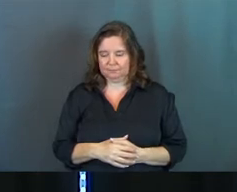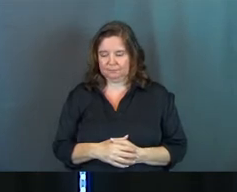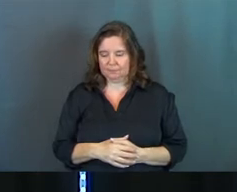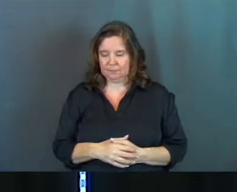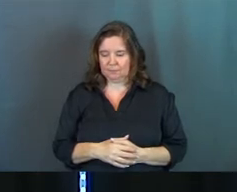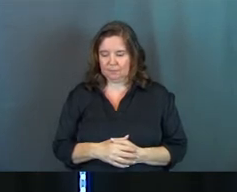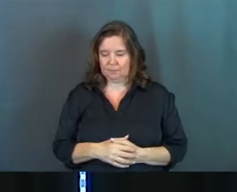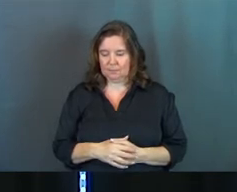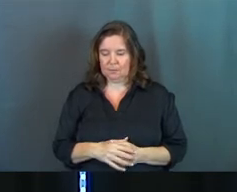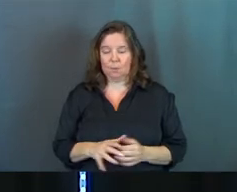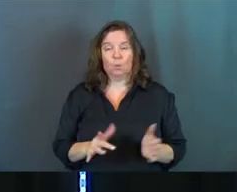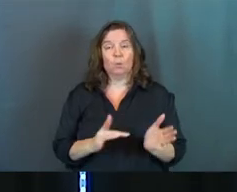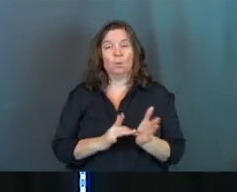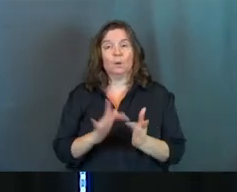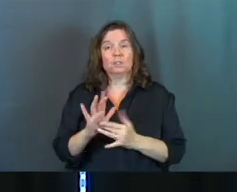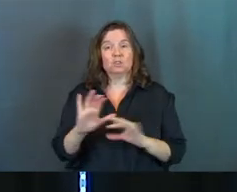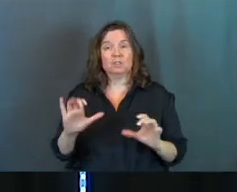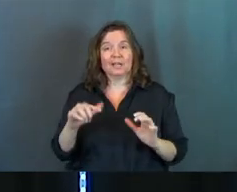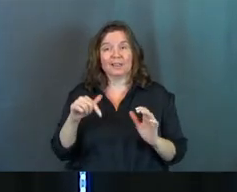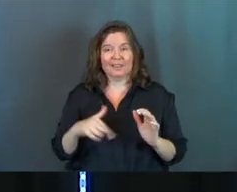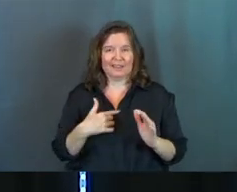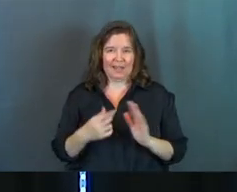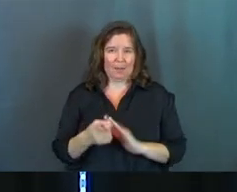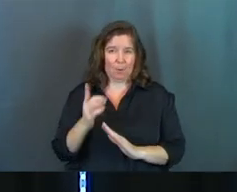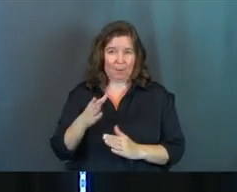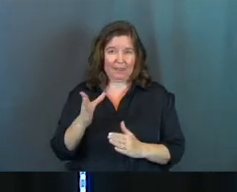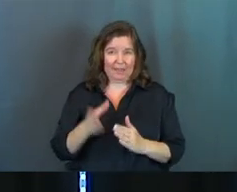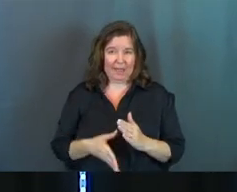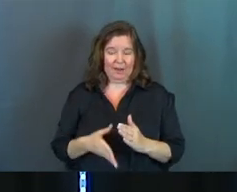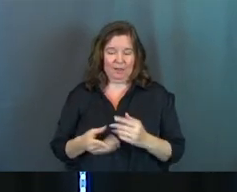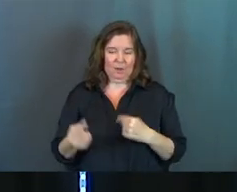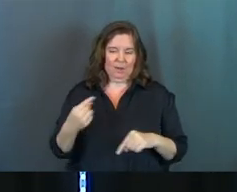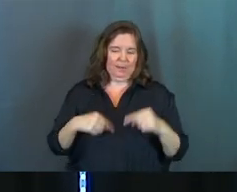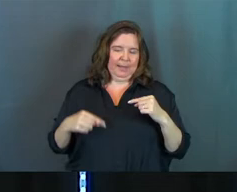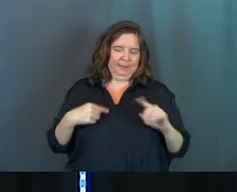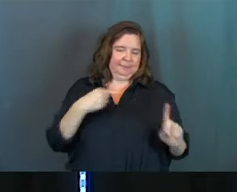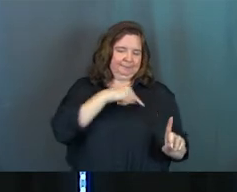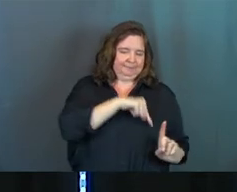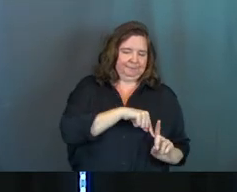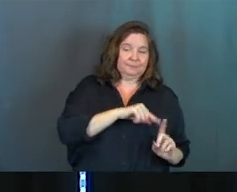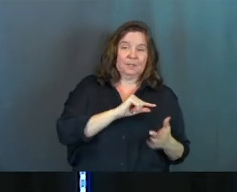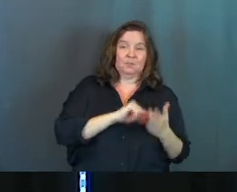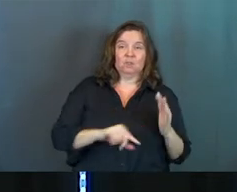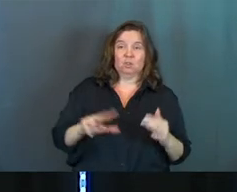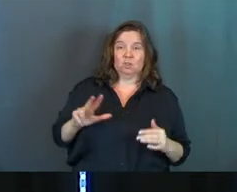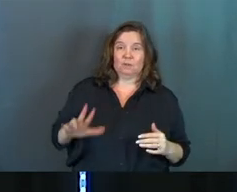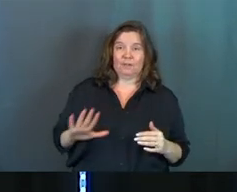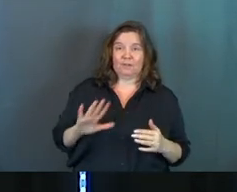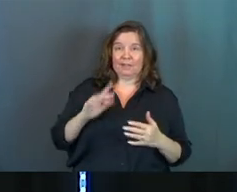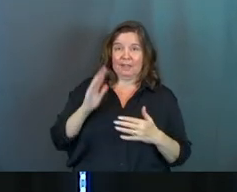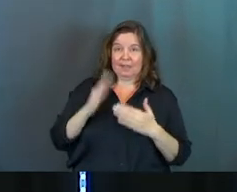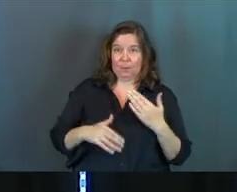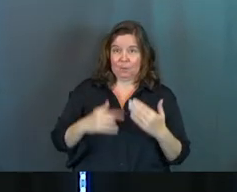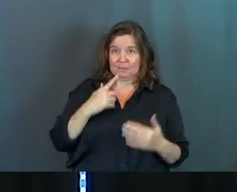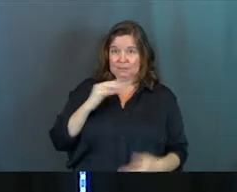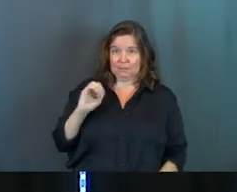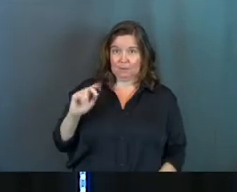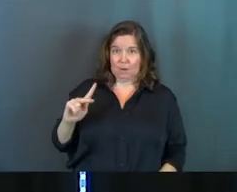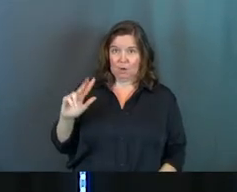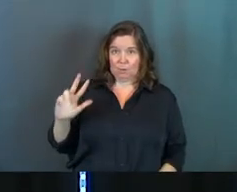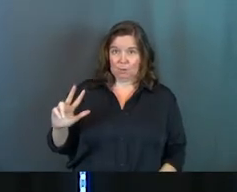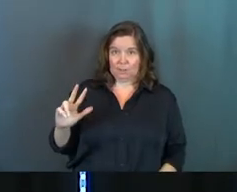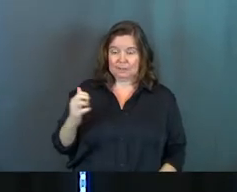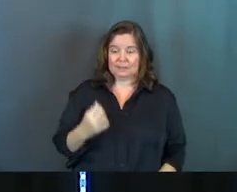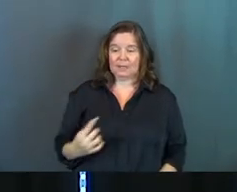When Jesus does this, and this is that moment at the end, okay? Back to this verse real quick. So verse 35, at the end of what he's saying in Mark 3, Jesus